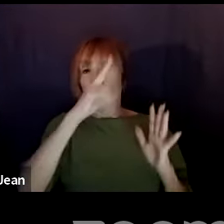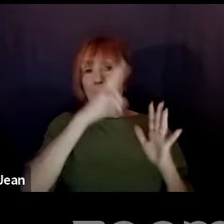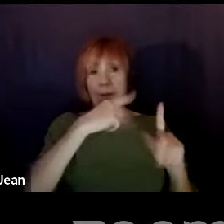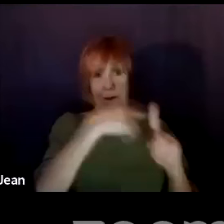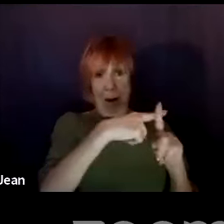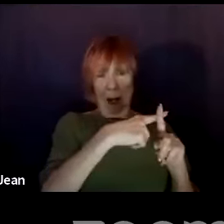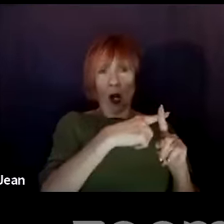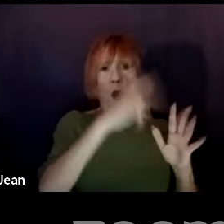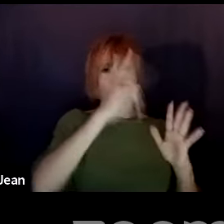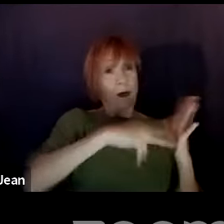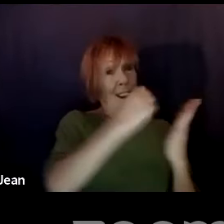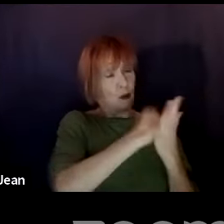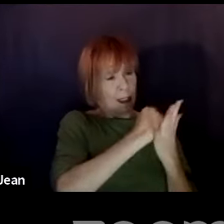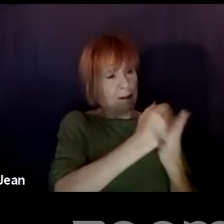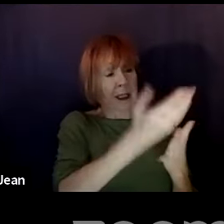good.